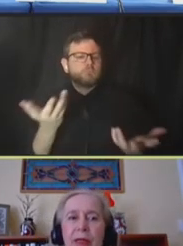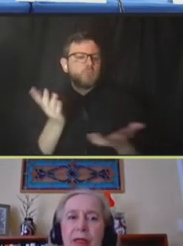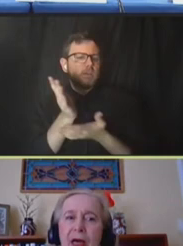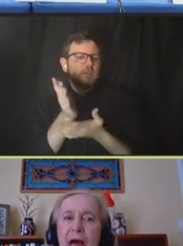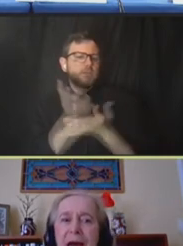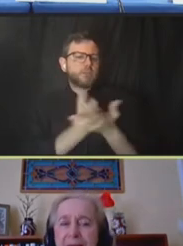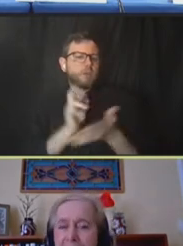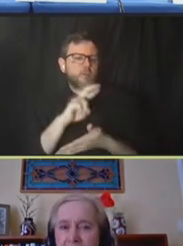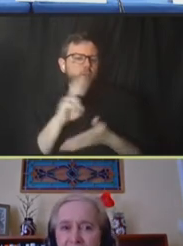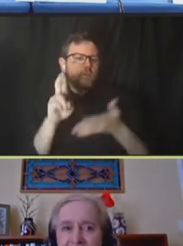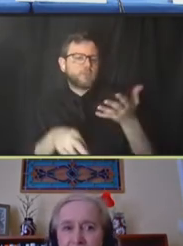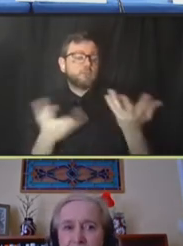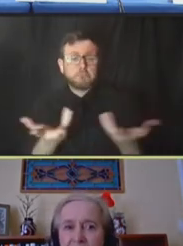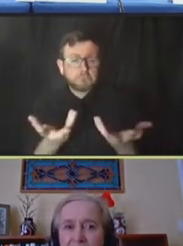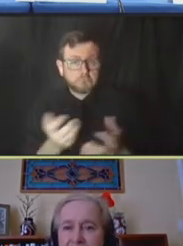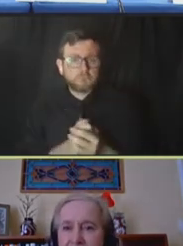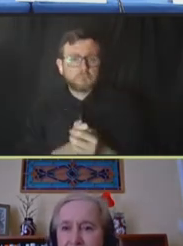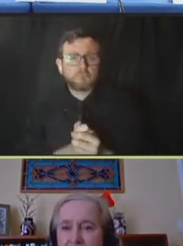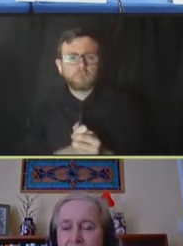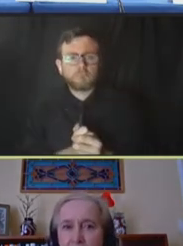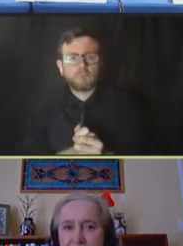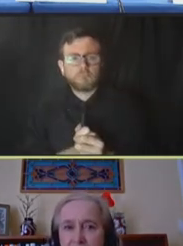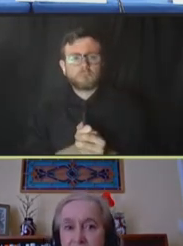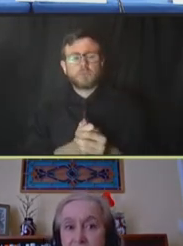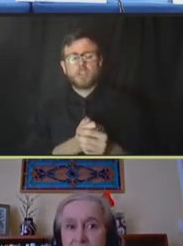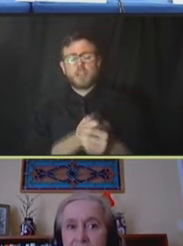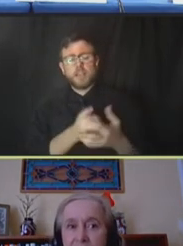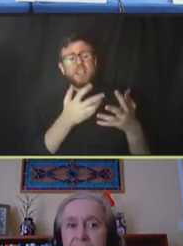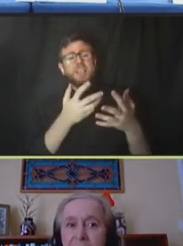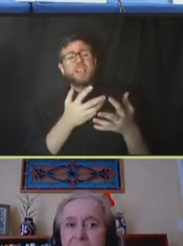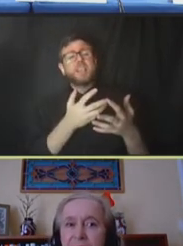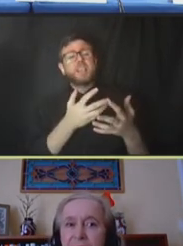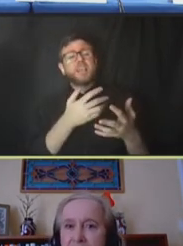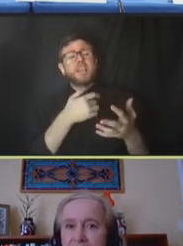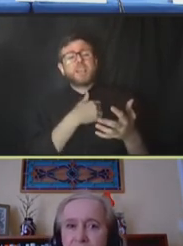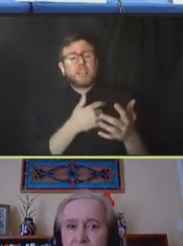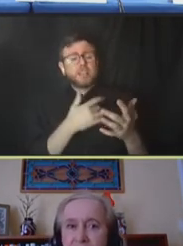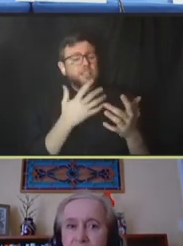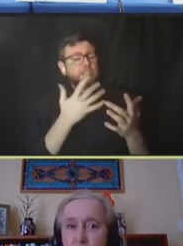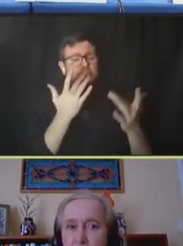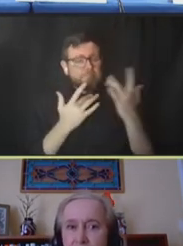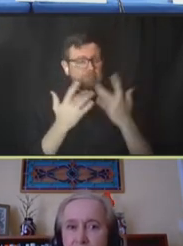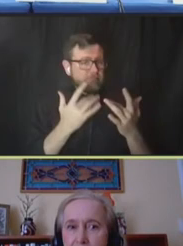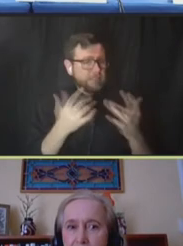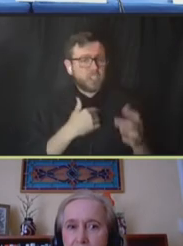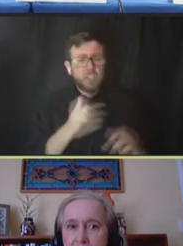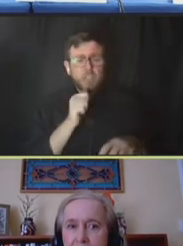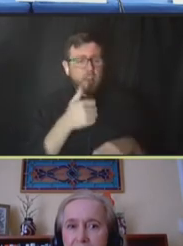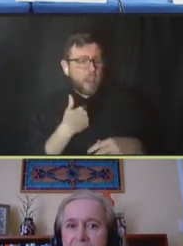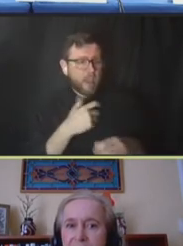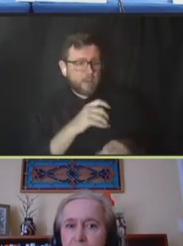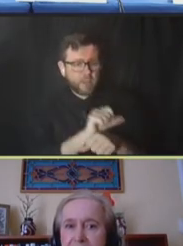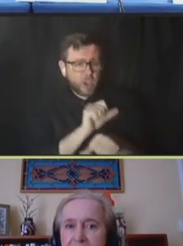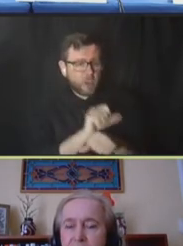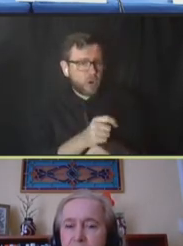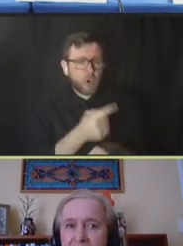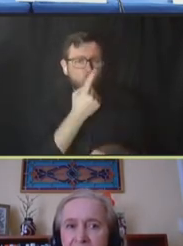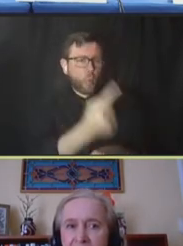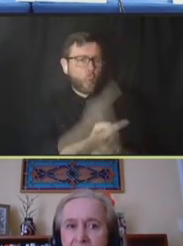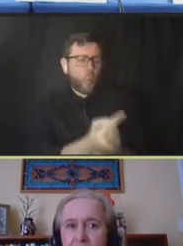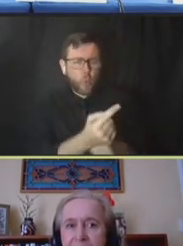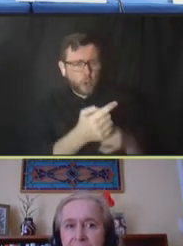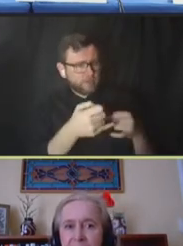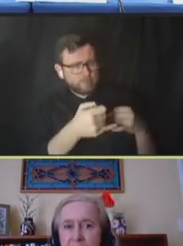important. A lack of labor on a single supply chain link, even in a freight service one, okay, can have major